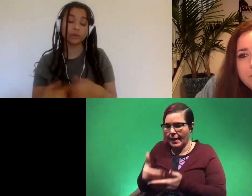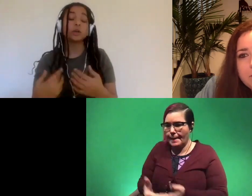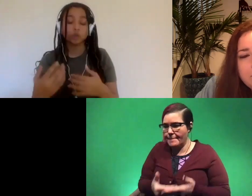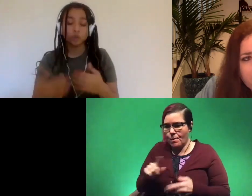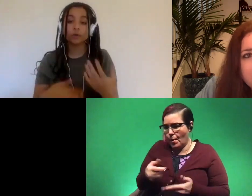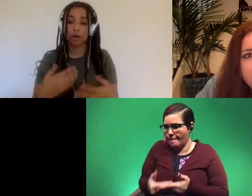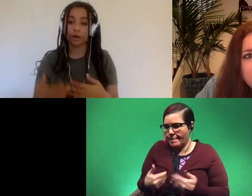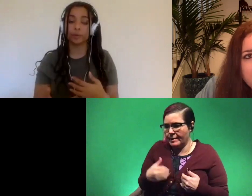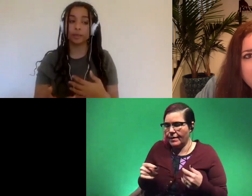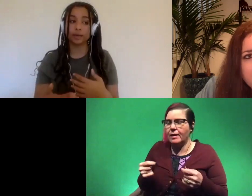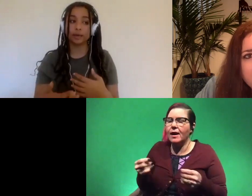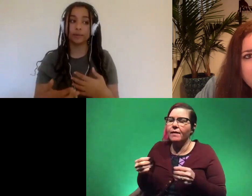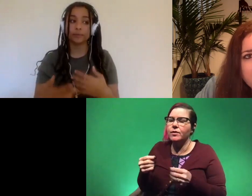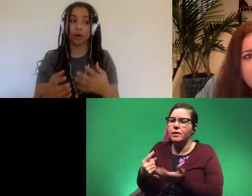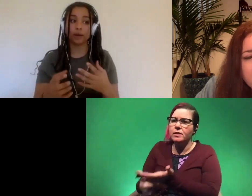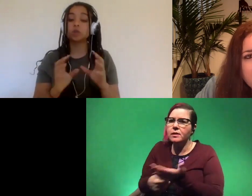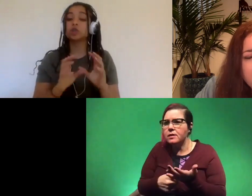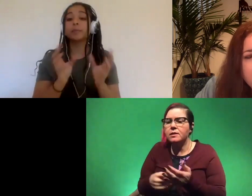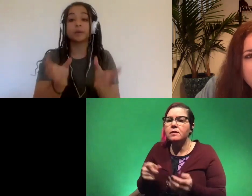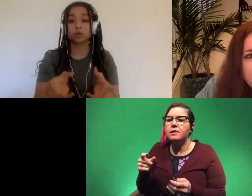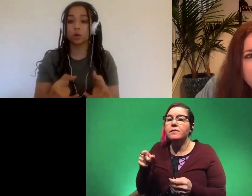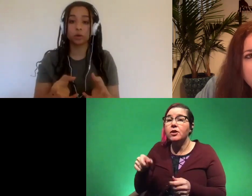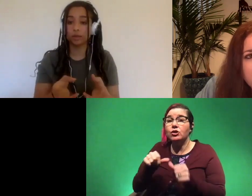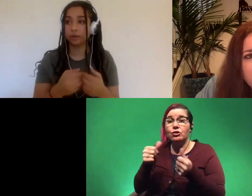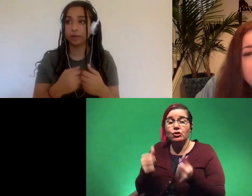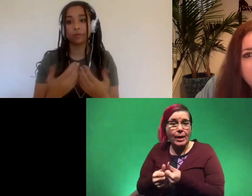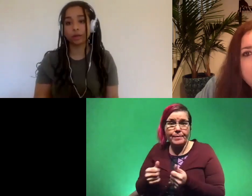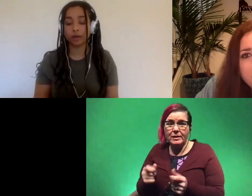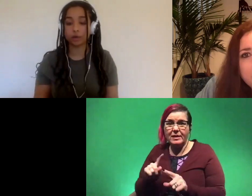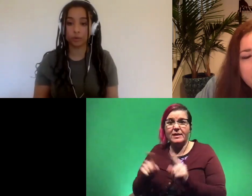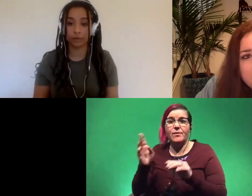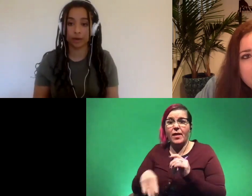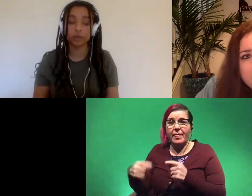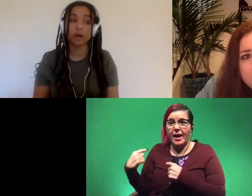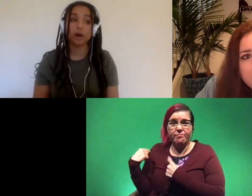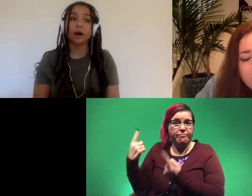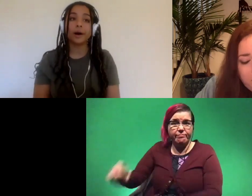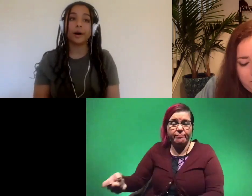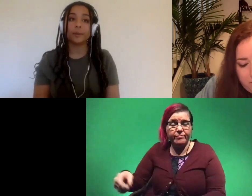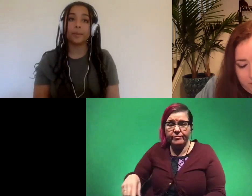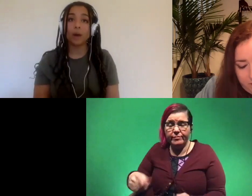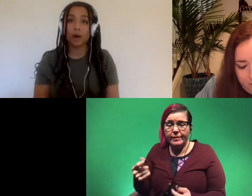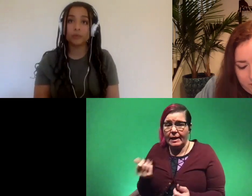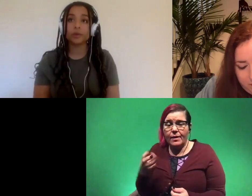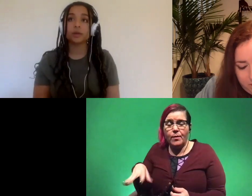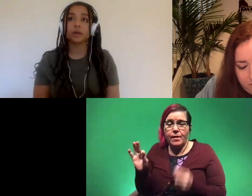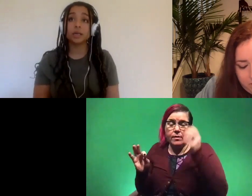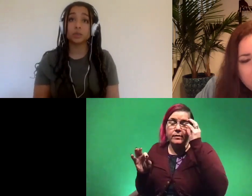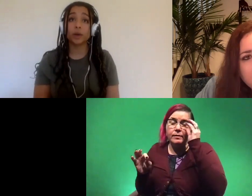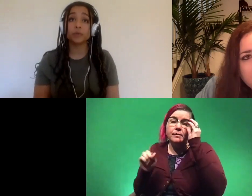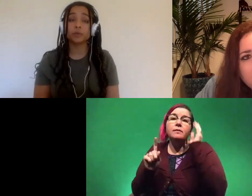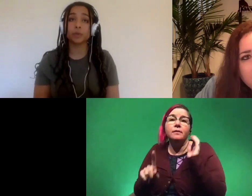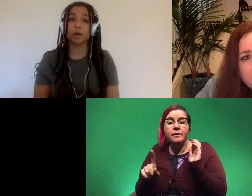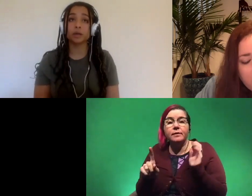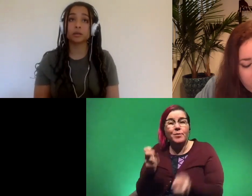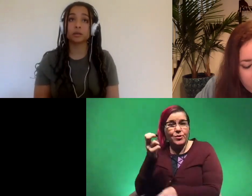have it so you have to make arguments like okay this shape is totally different than everything else we found um however it's it's